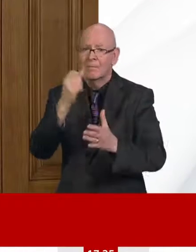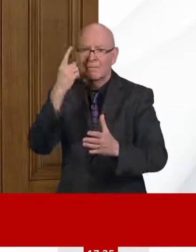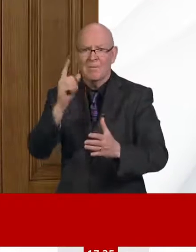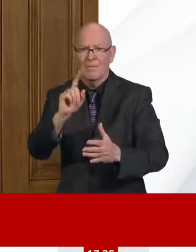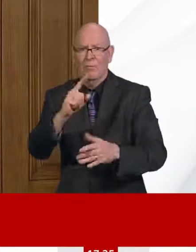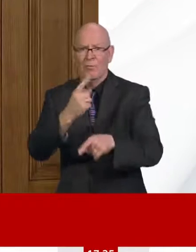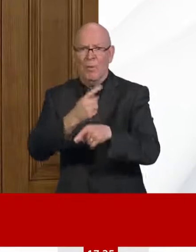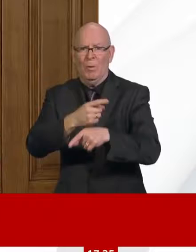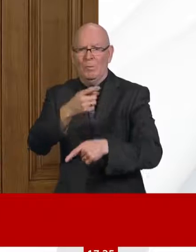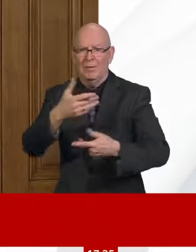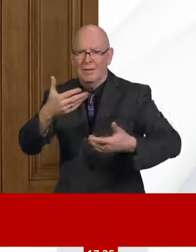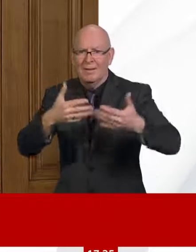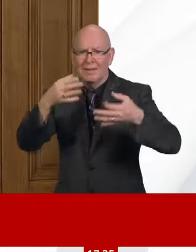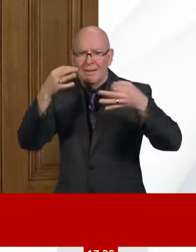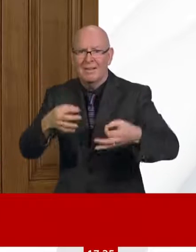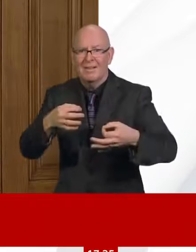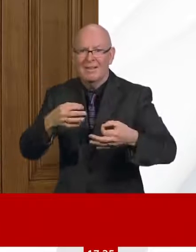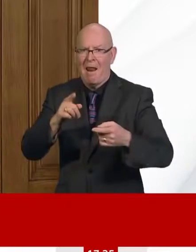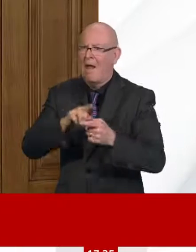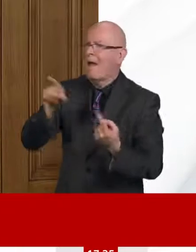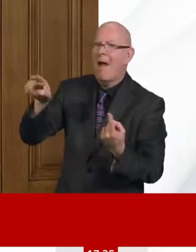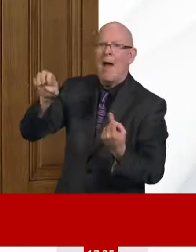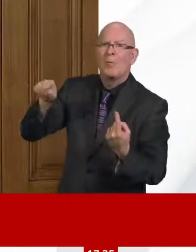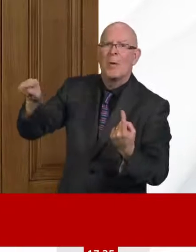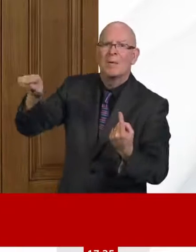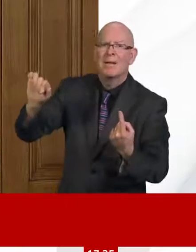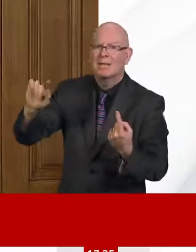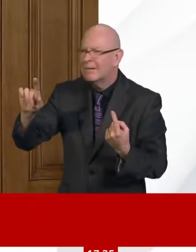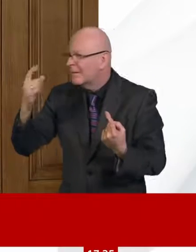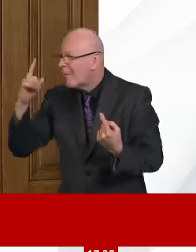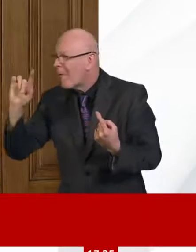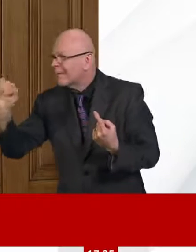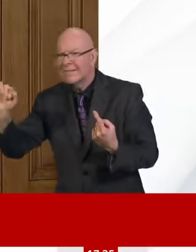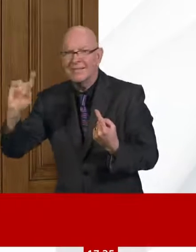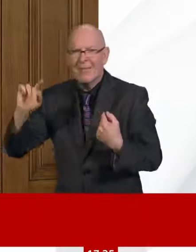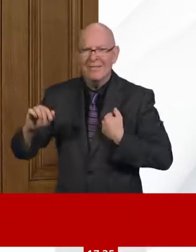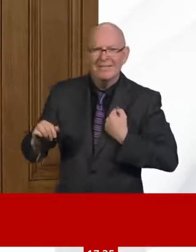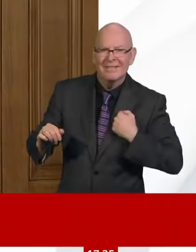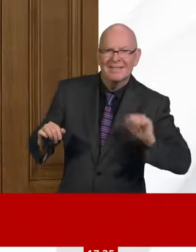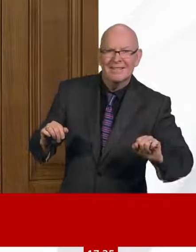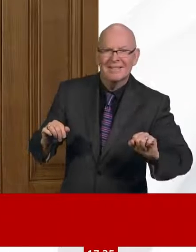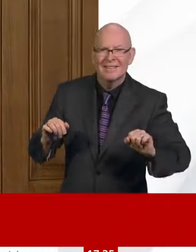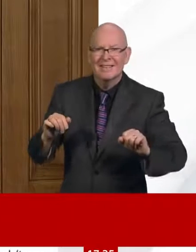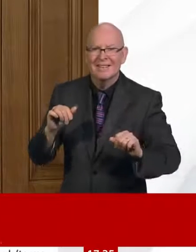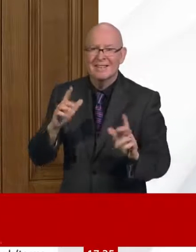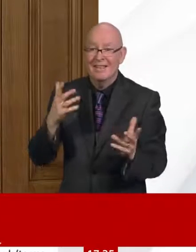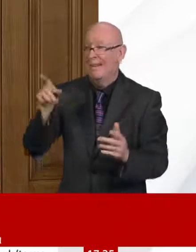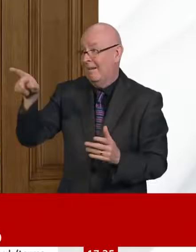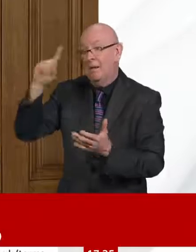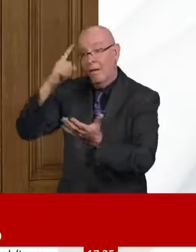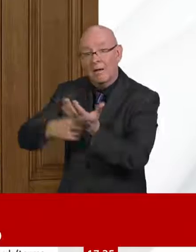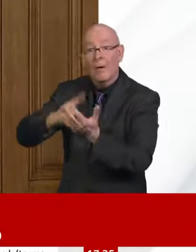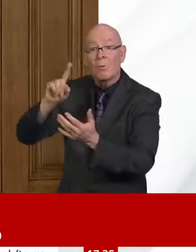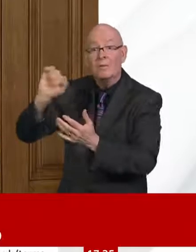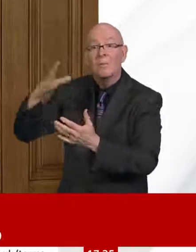early stages of this epidemic, was clear that we were, even for death, were looking at very different denominator populations. So